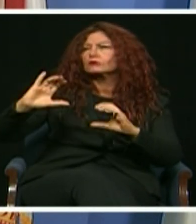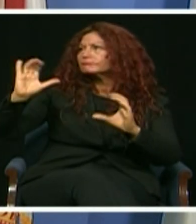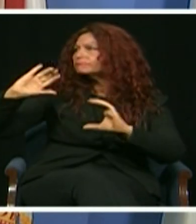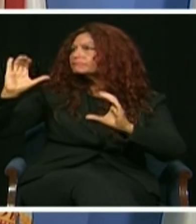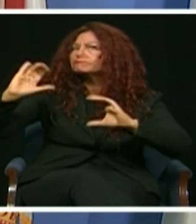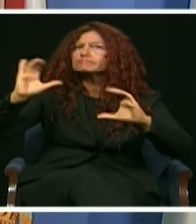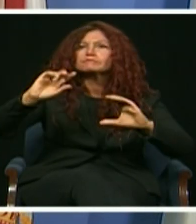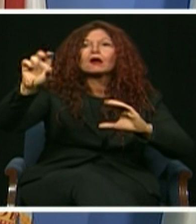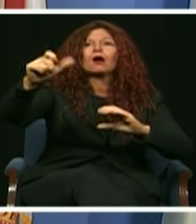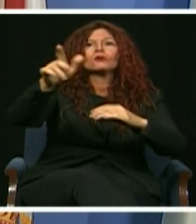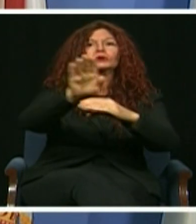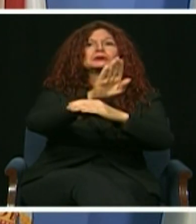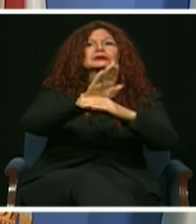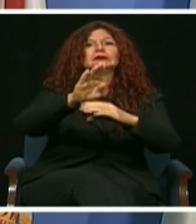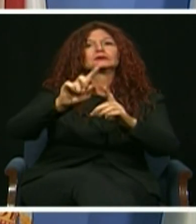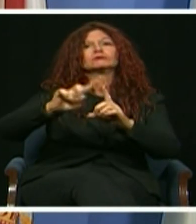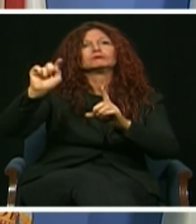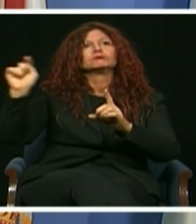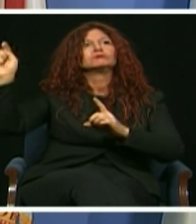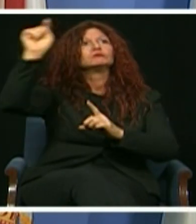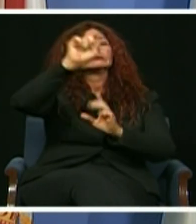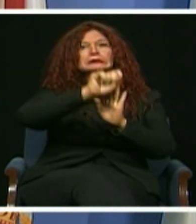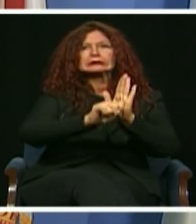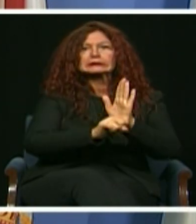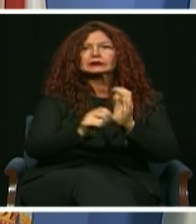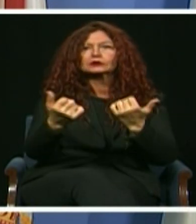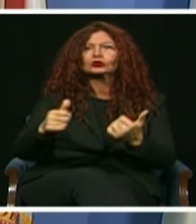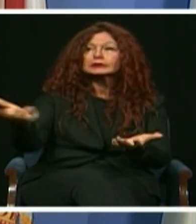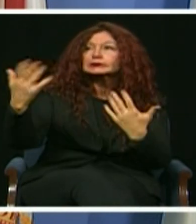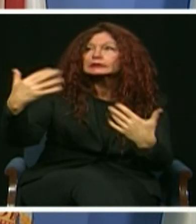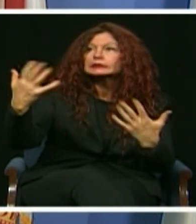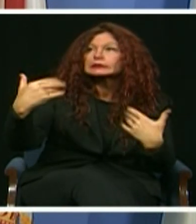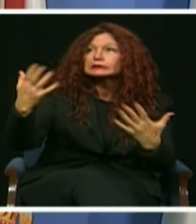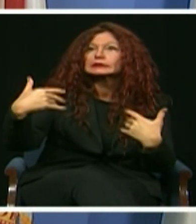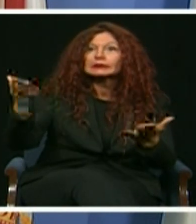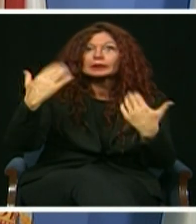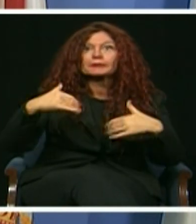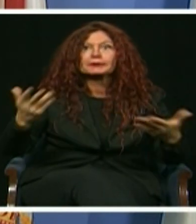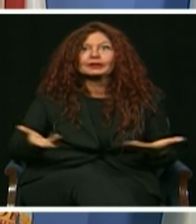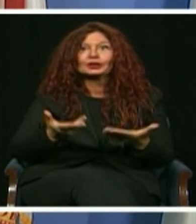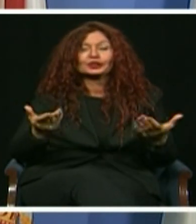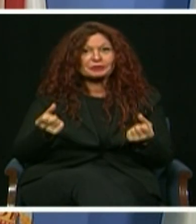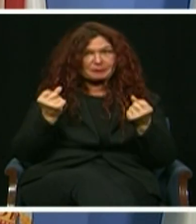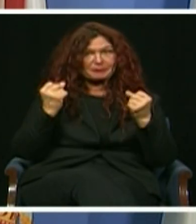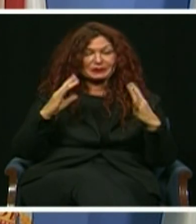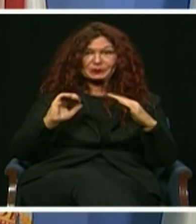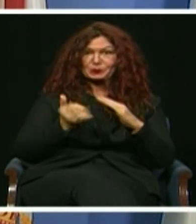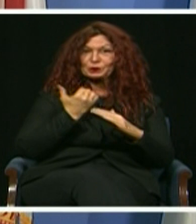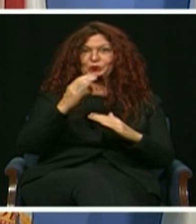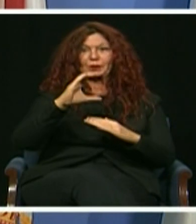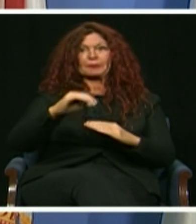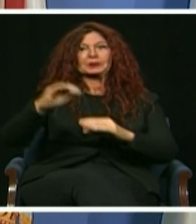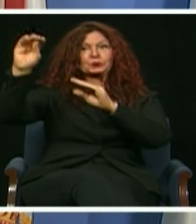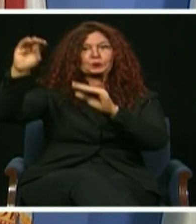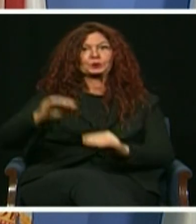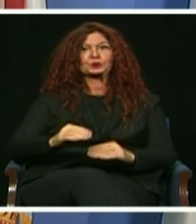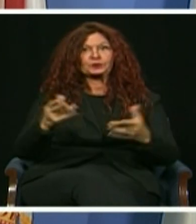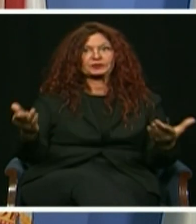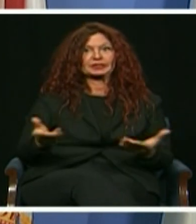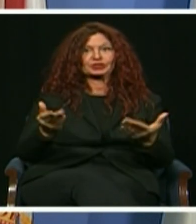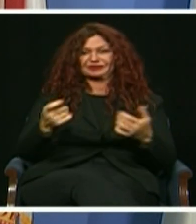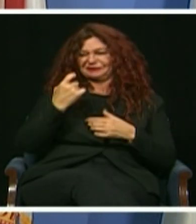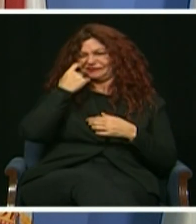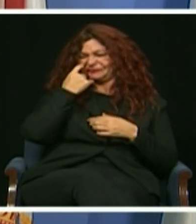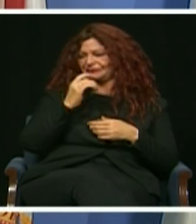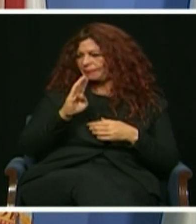to or expand in Miami-Dade County for years with recent high-profile successes including Blackstone, Reef, Jump To It,